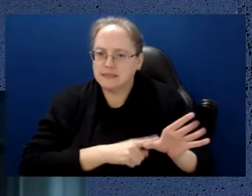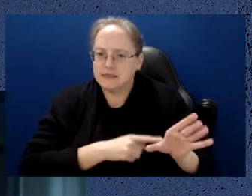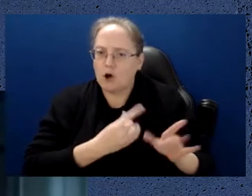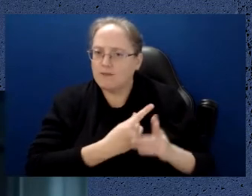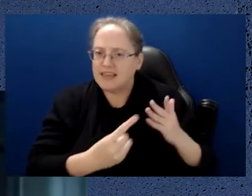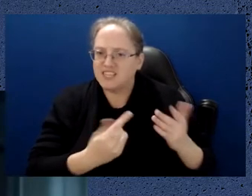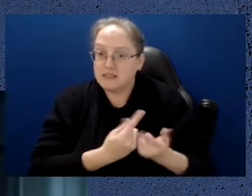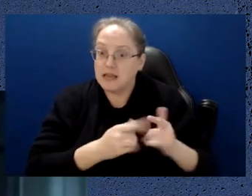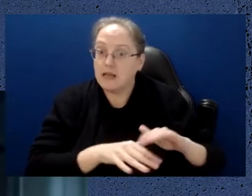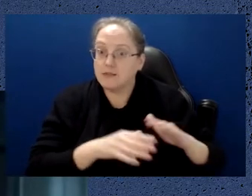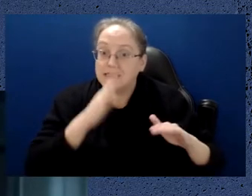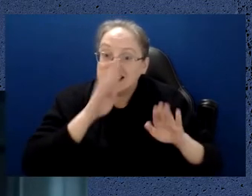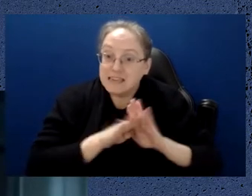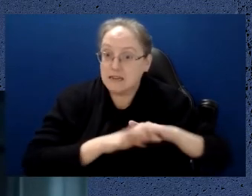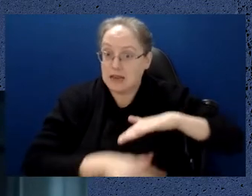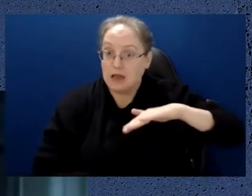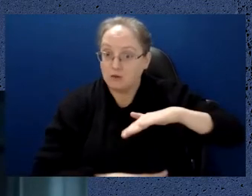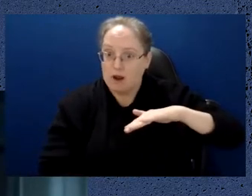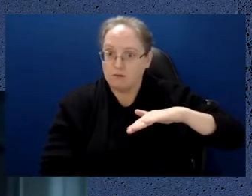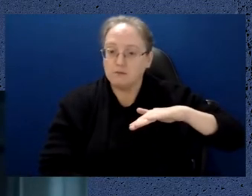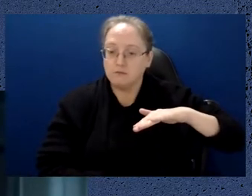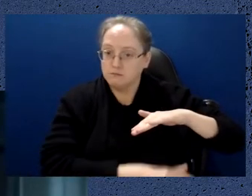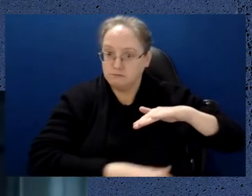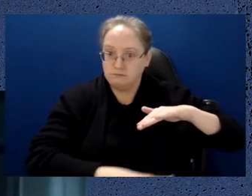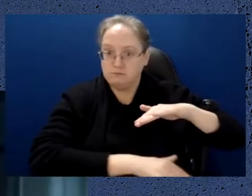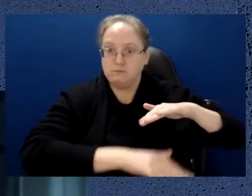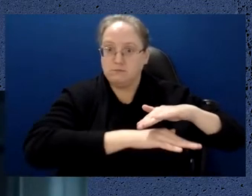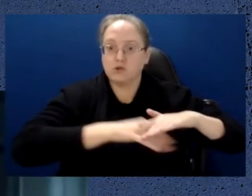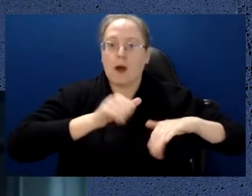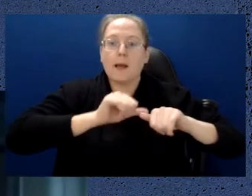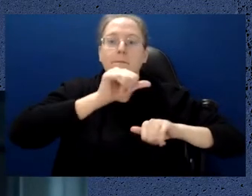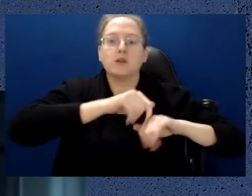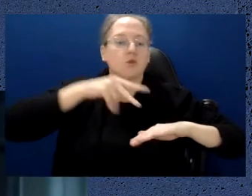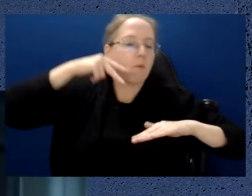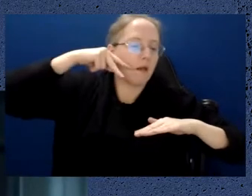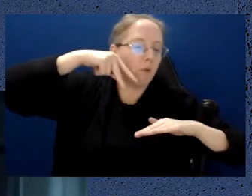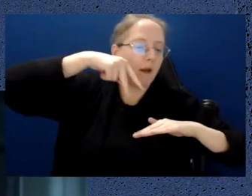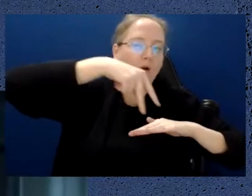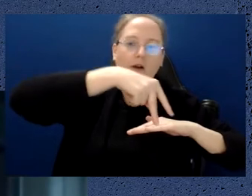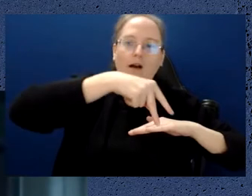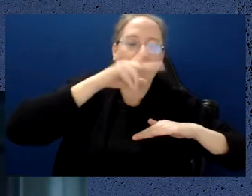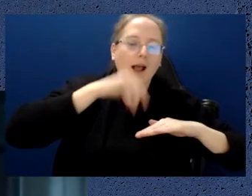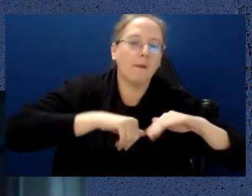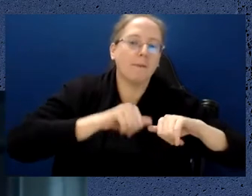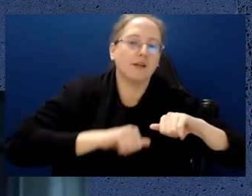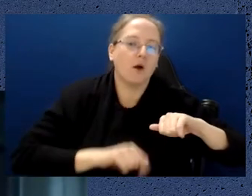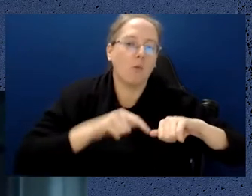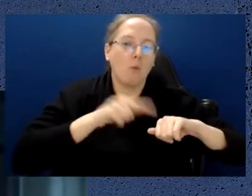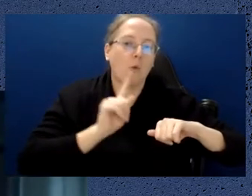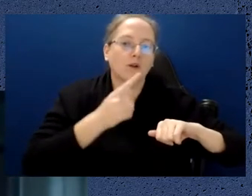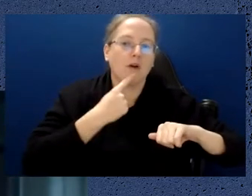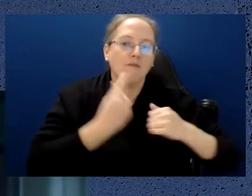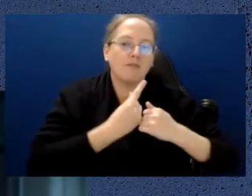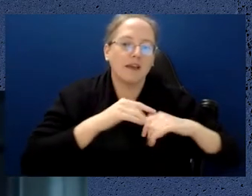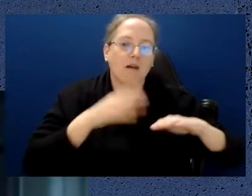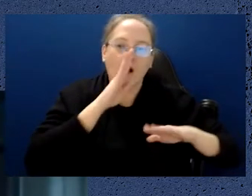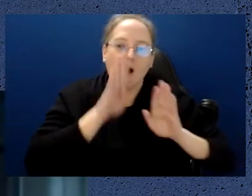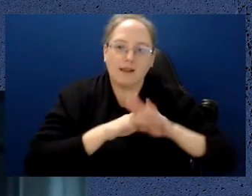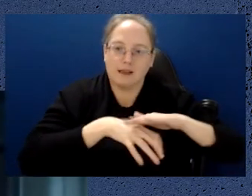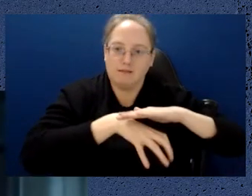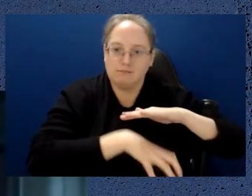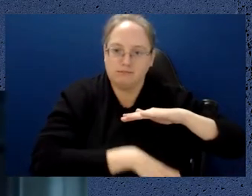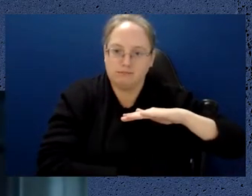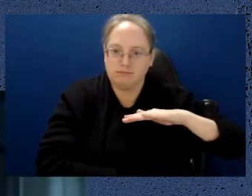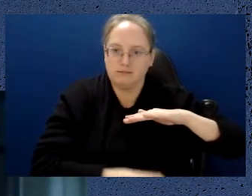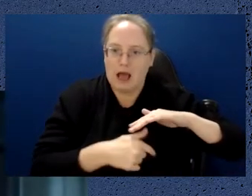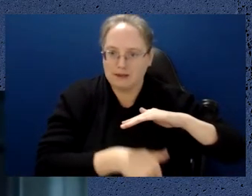give you a clue as to whether they're valuable minerals there or not. The second area which Eleanor is going to talk about in a moment is